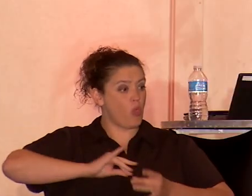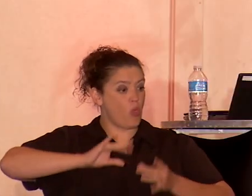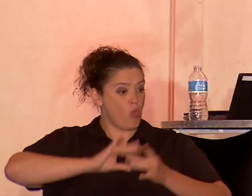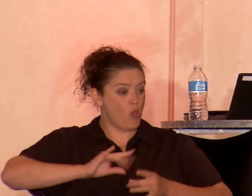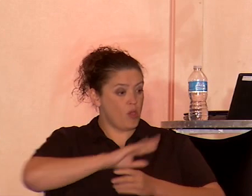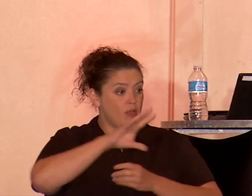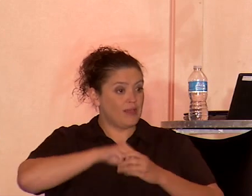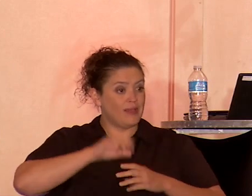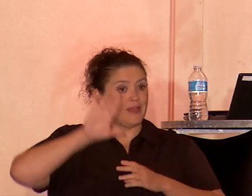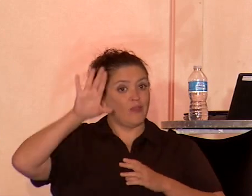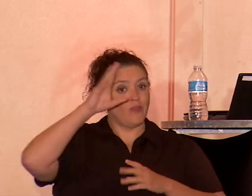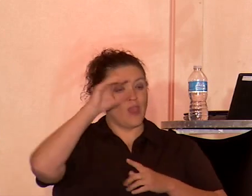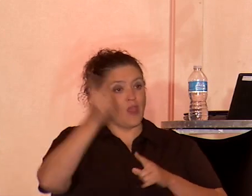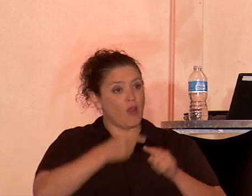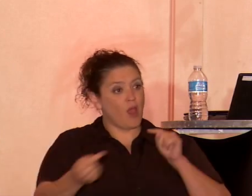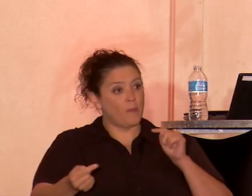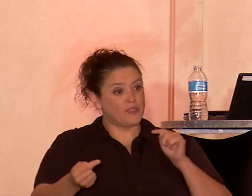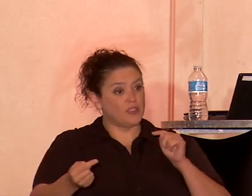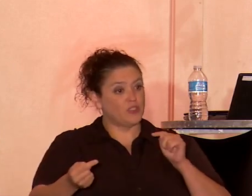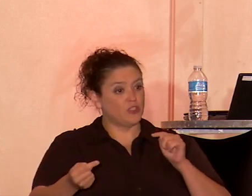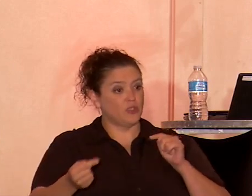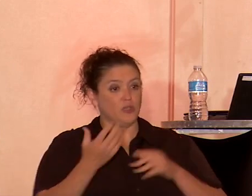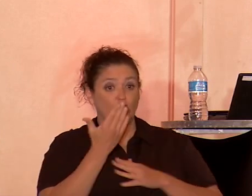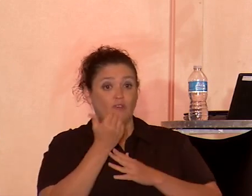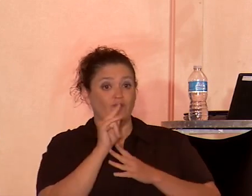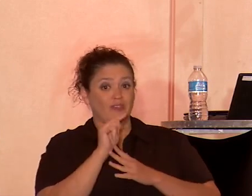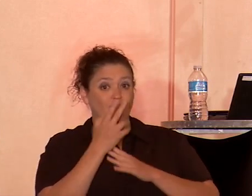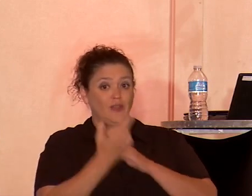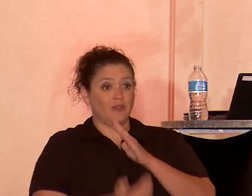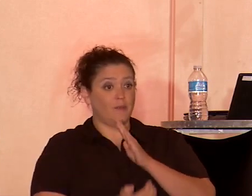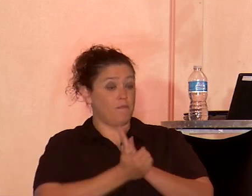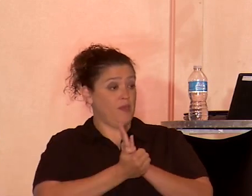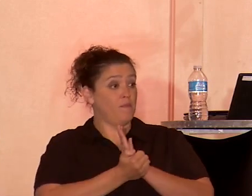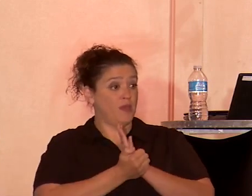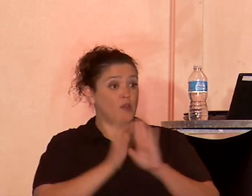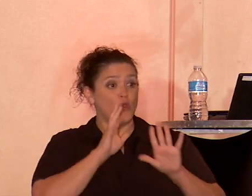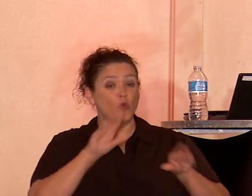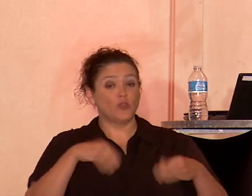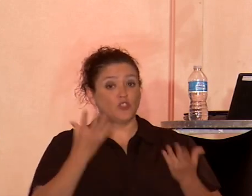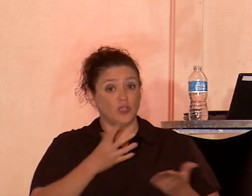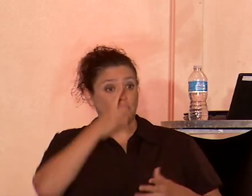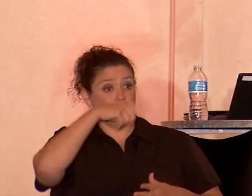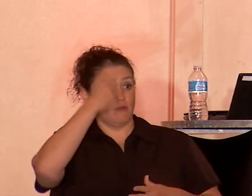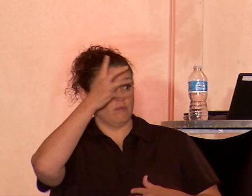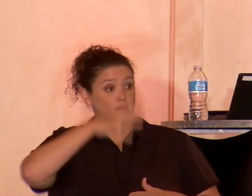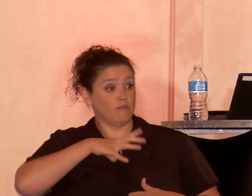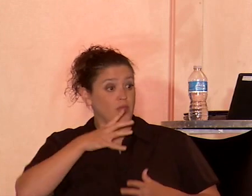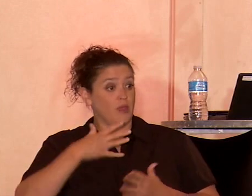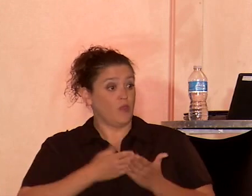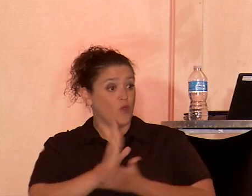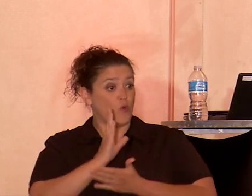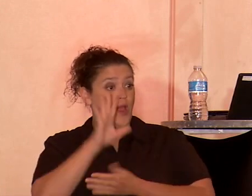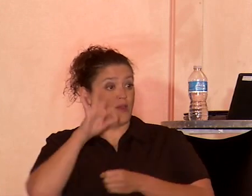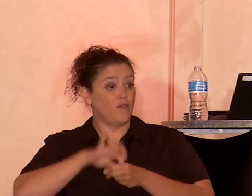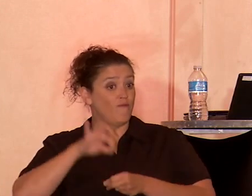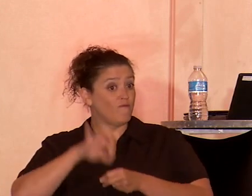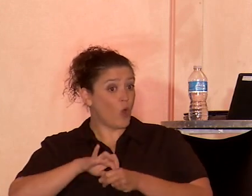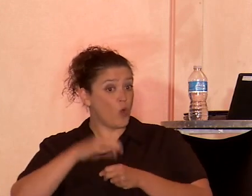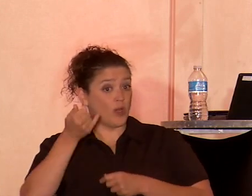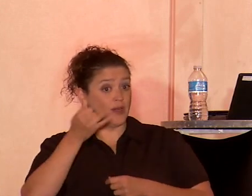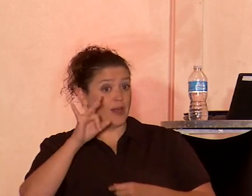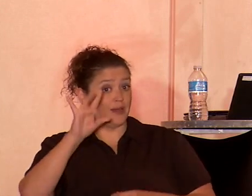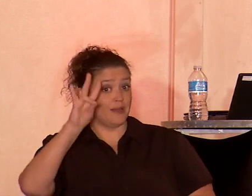in their opposition to the 15th Amendment, which gave African American men the right to vote in 1870.